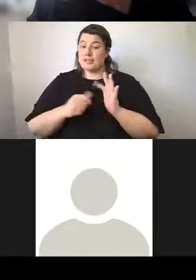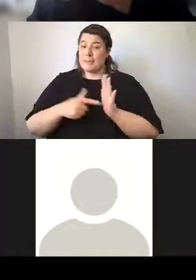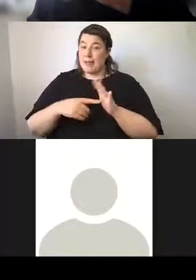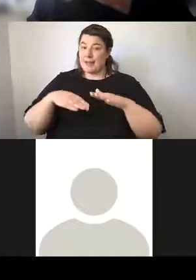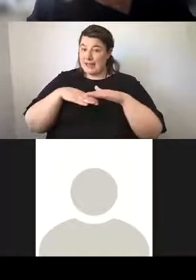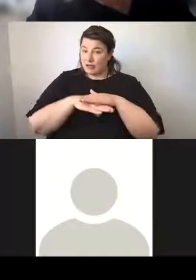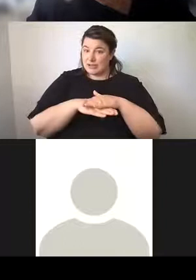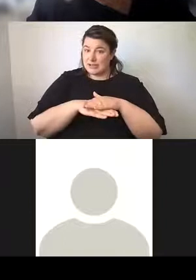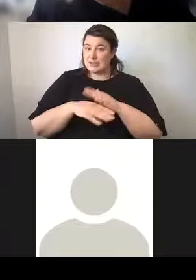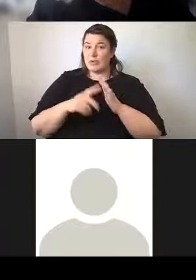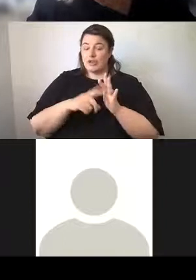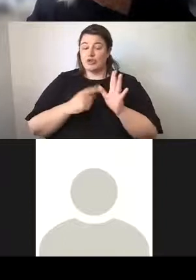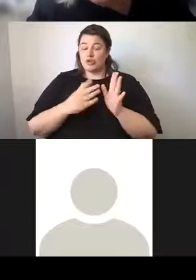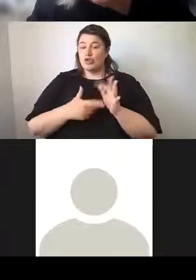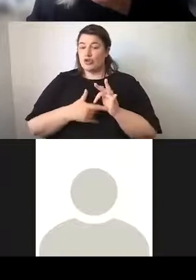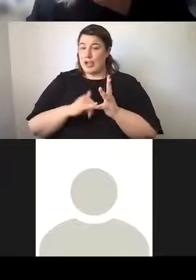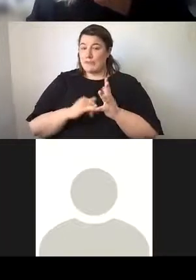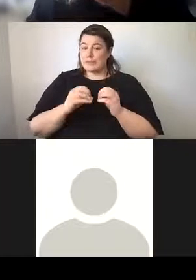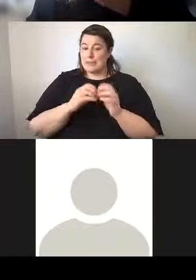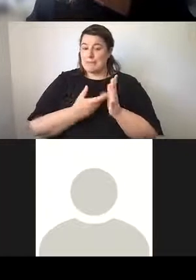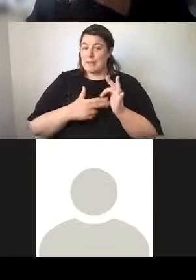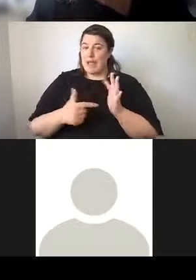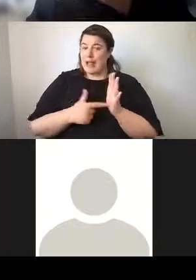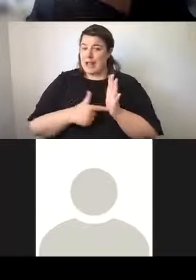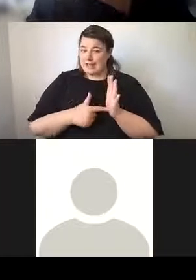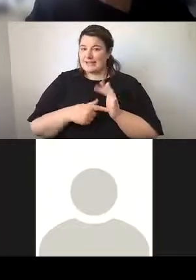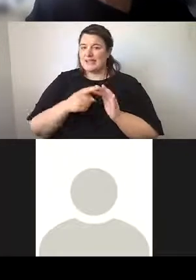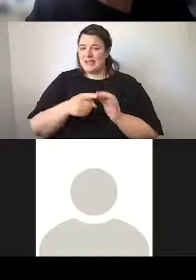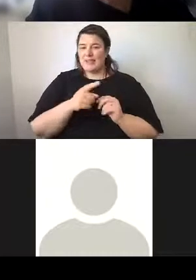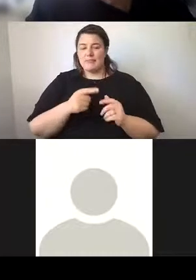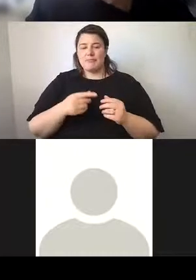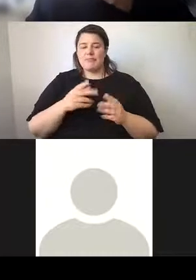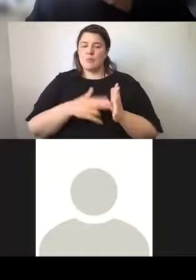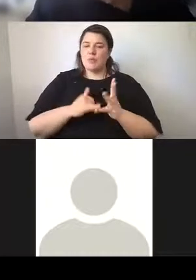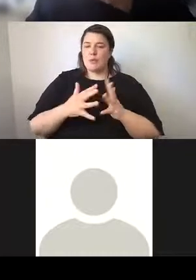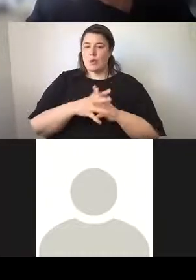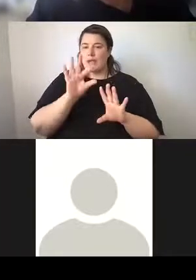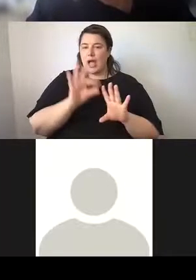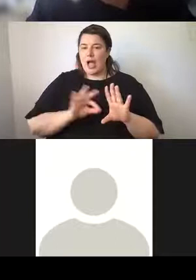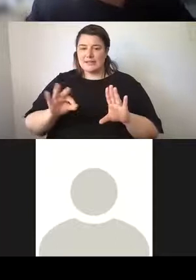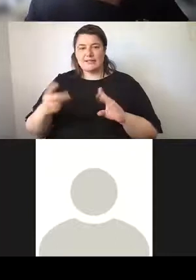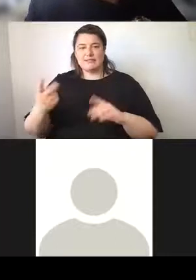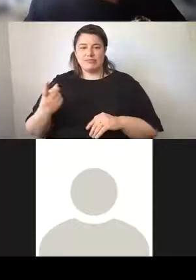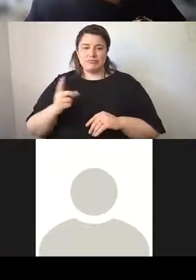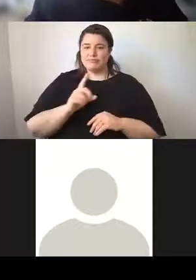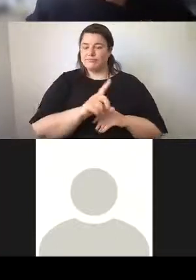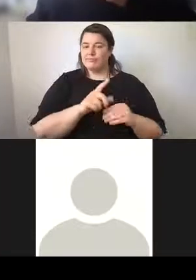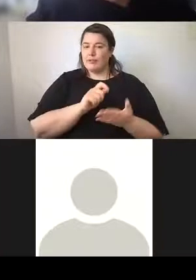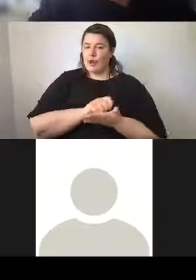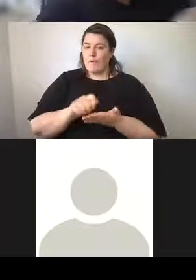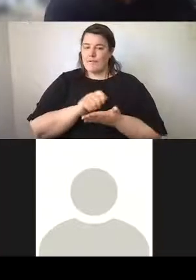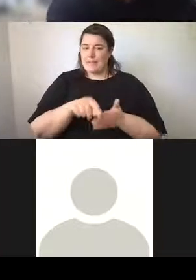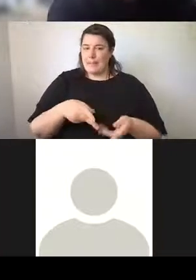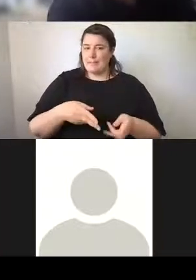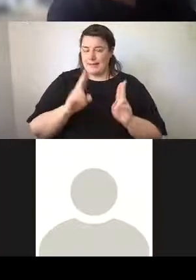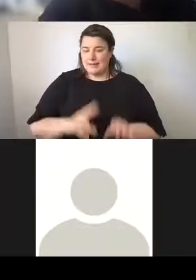and it's where James Barnett, the colonial architect, would have walked through to his office in that building.